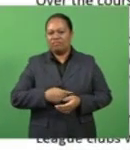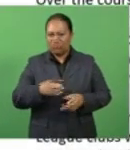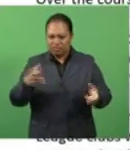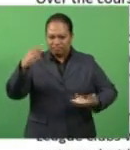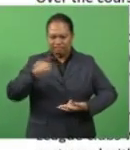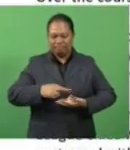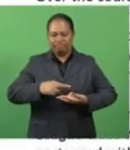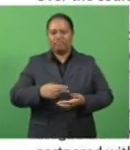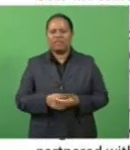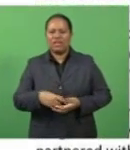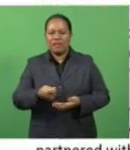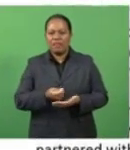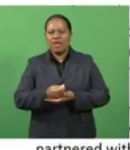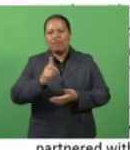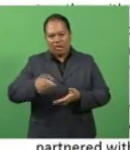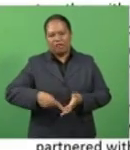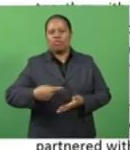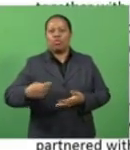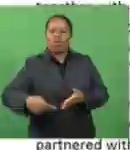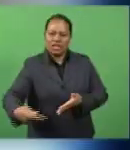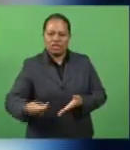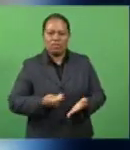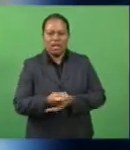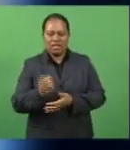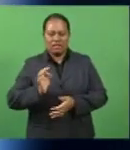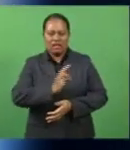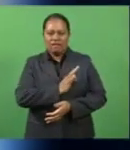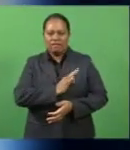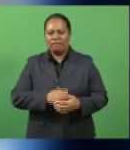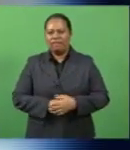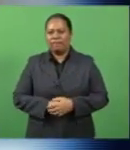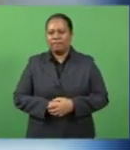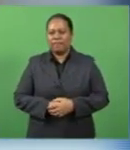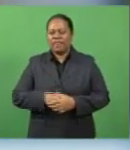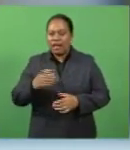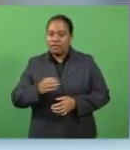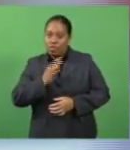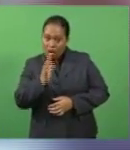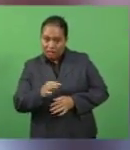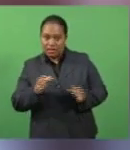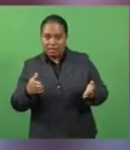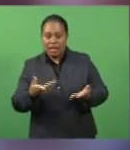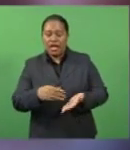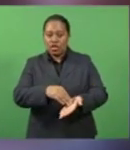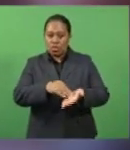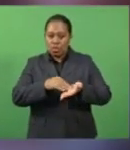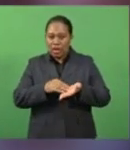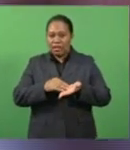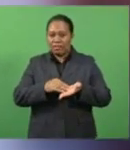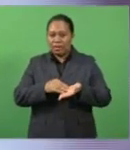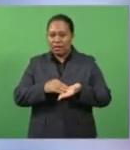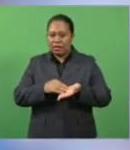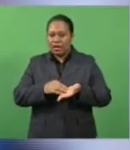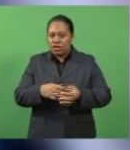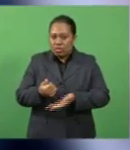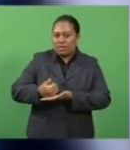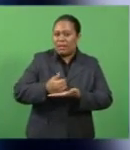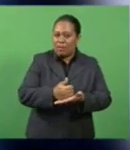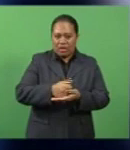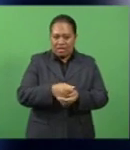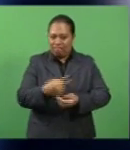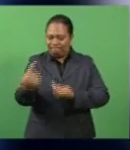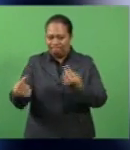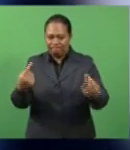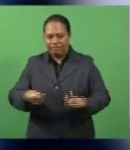government scheme to furlough staff. We need to ask the players to help to support their clubs